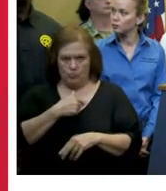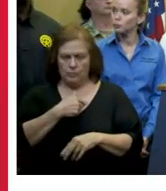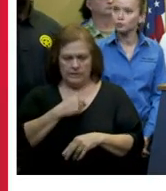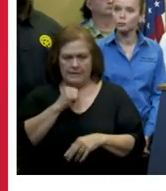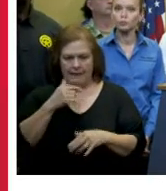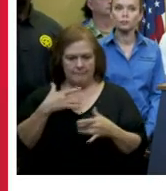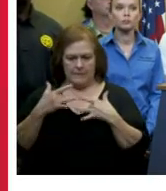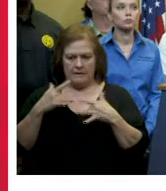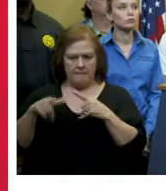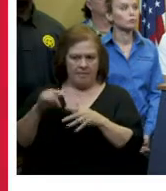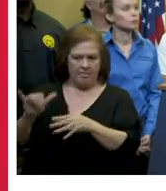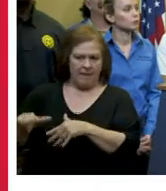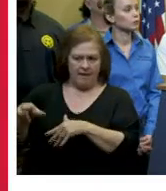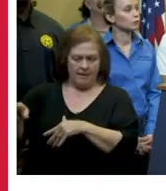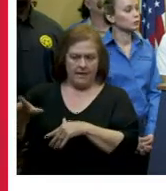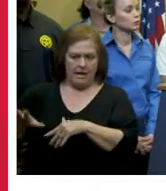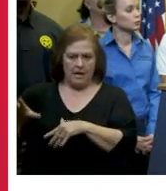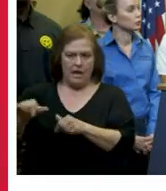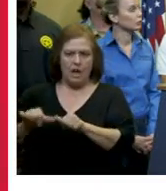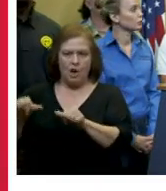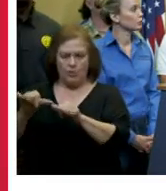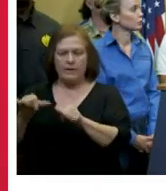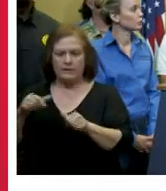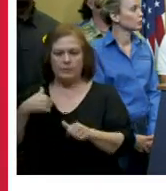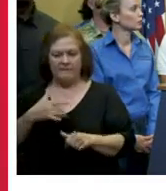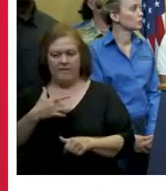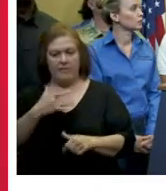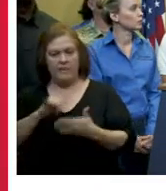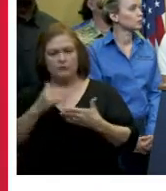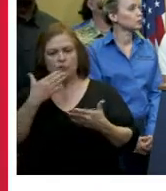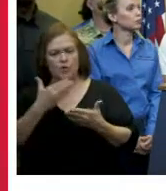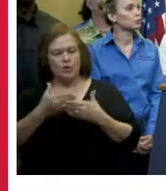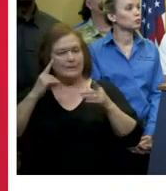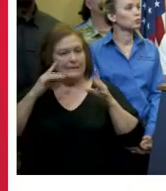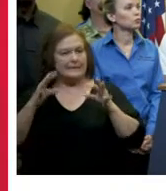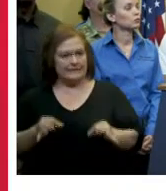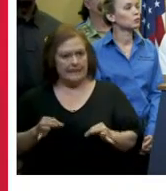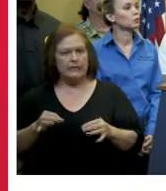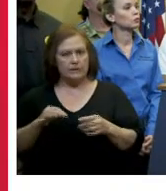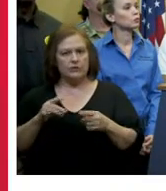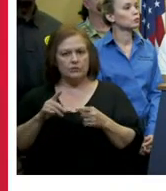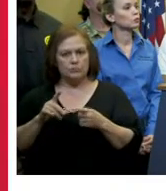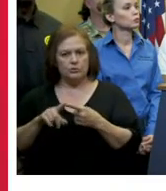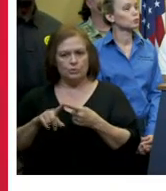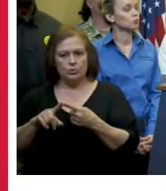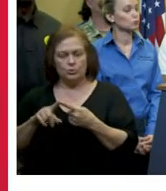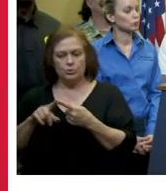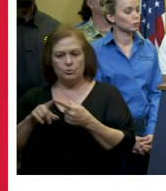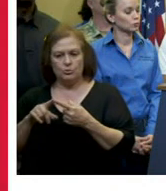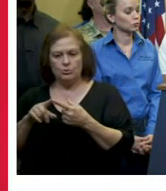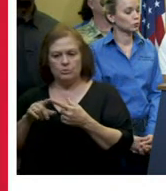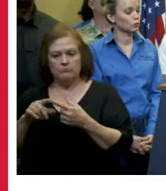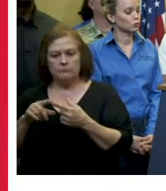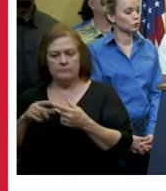that specific loss and we fear it's it's a good decision proactive decision to avoid damage to our infrastructure